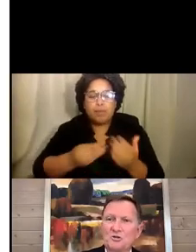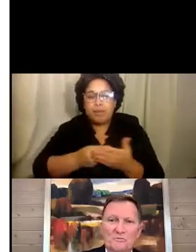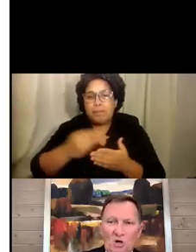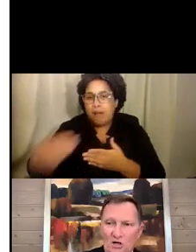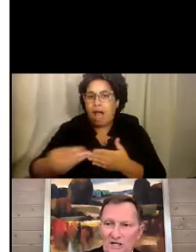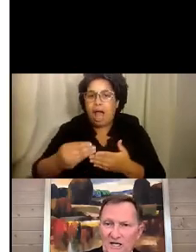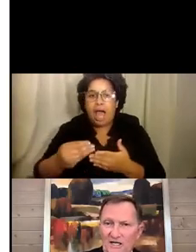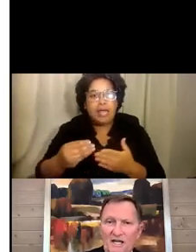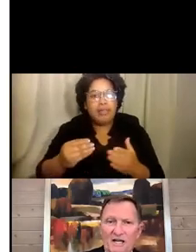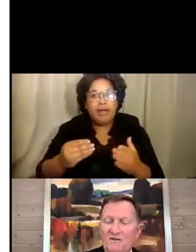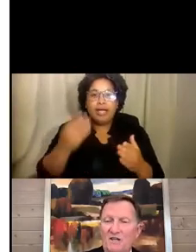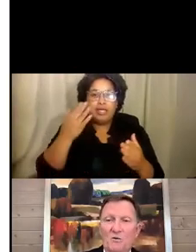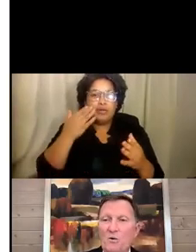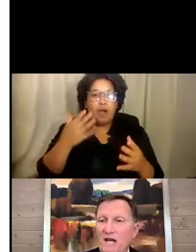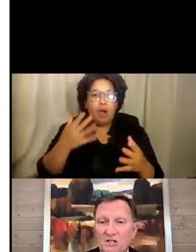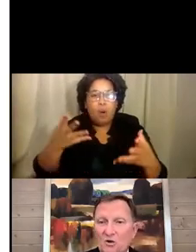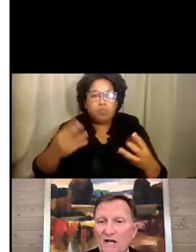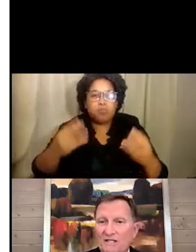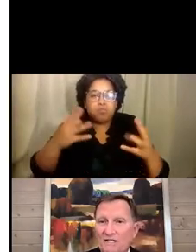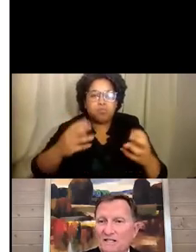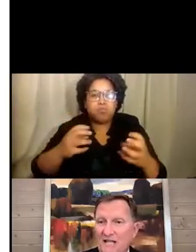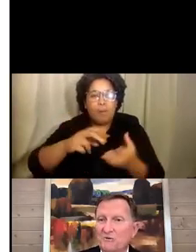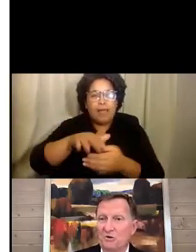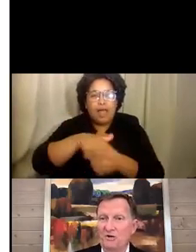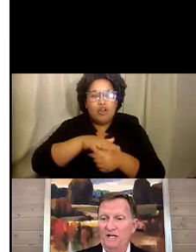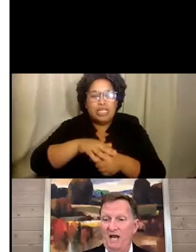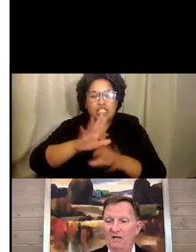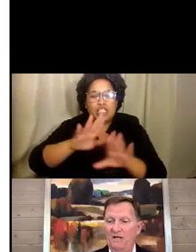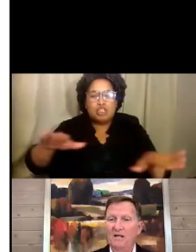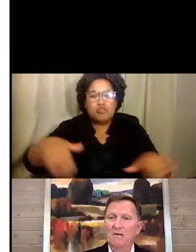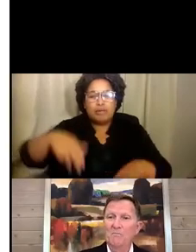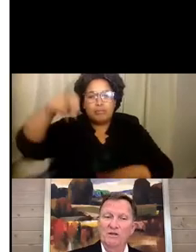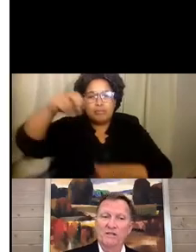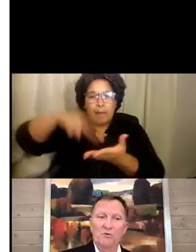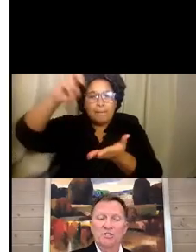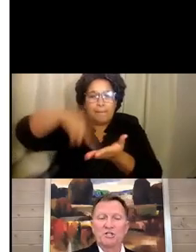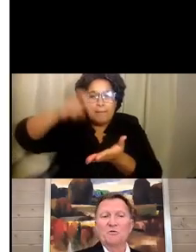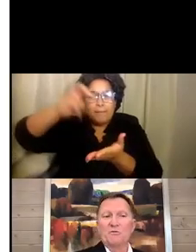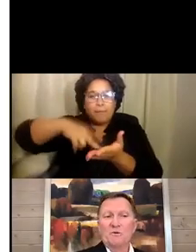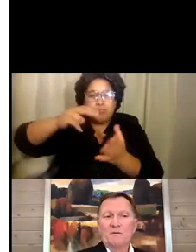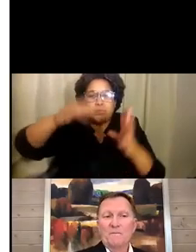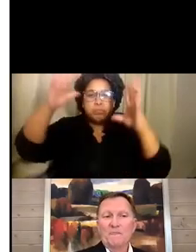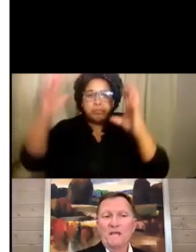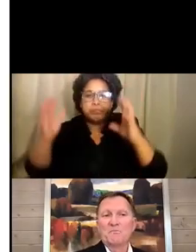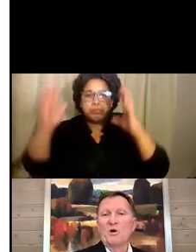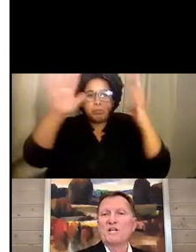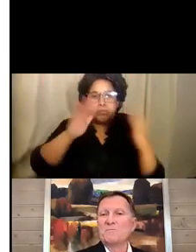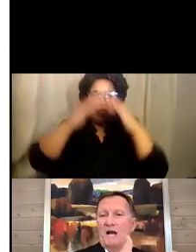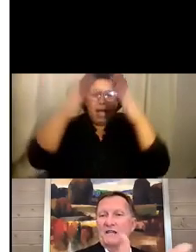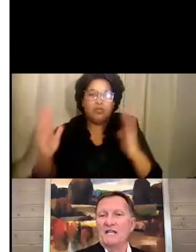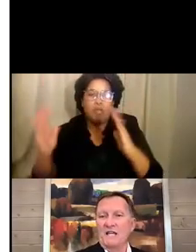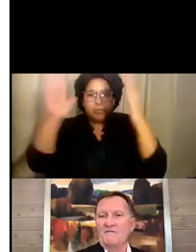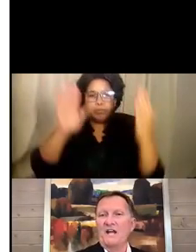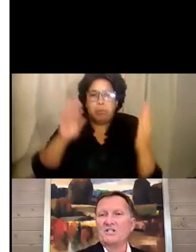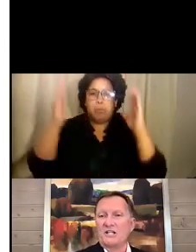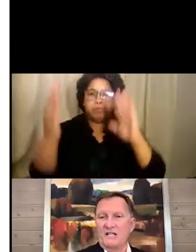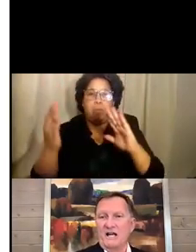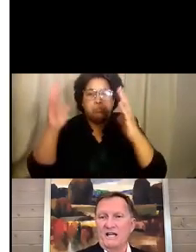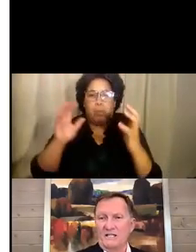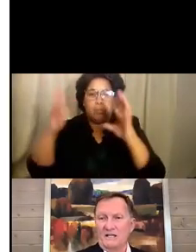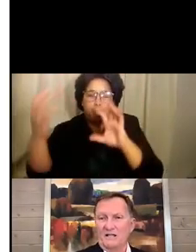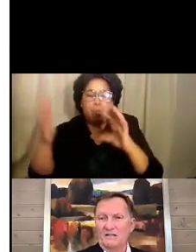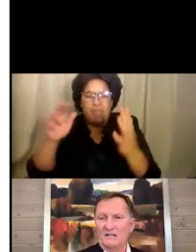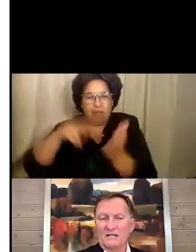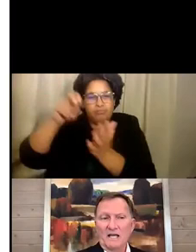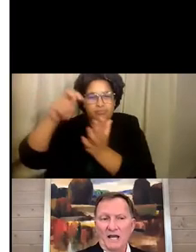to do the marketing and everything. We had no idea that that was going to happen. But they were so impressed by the innovation and the